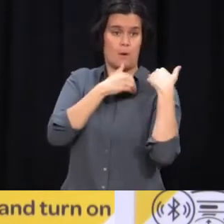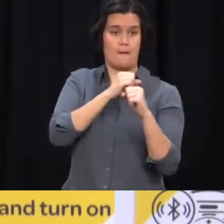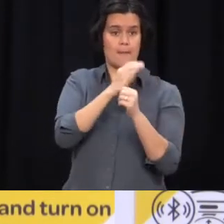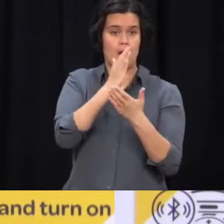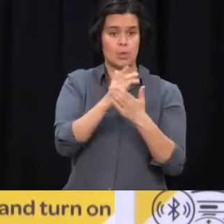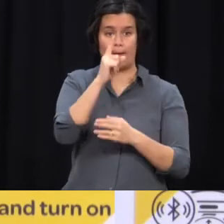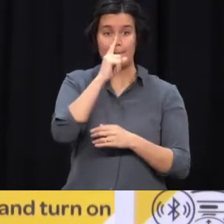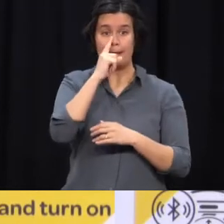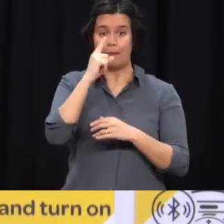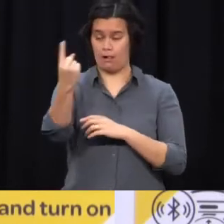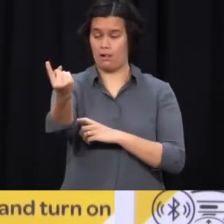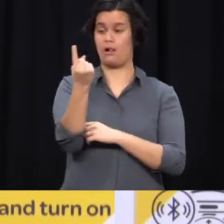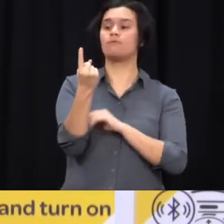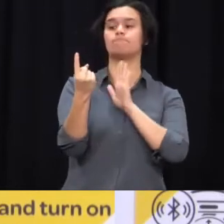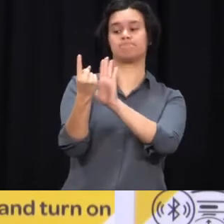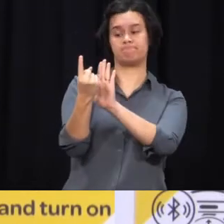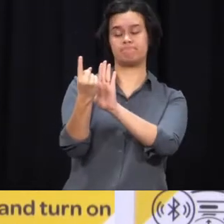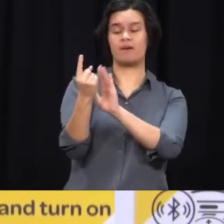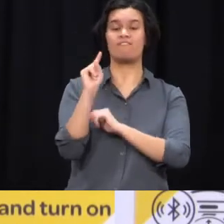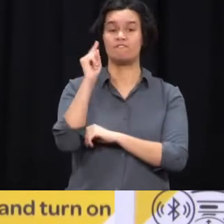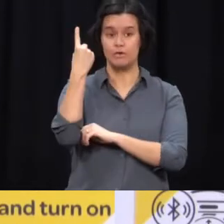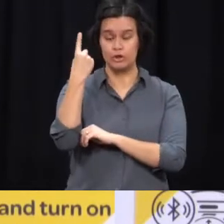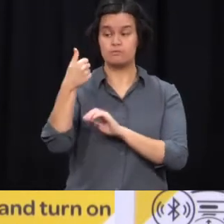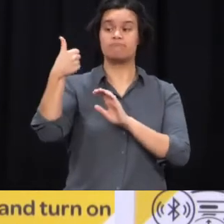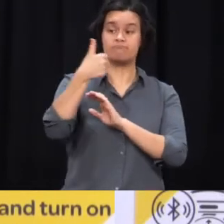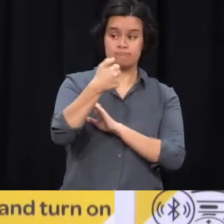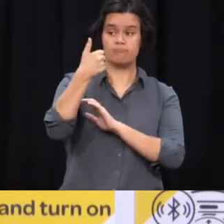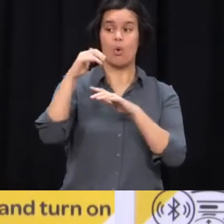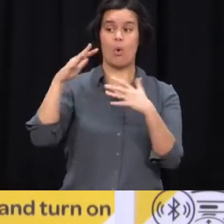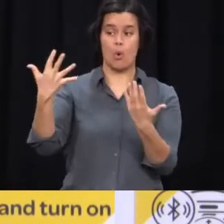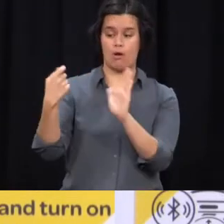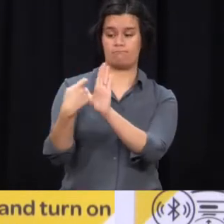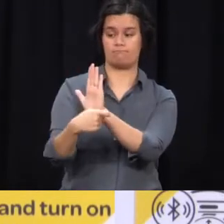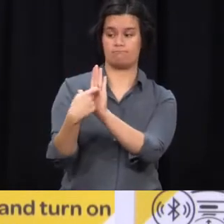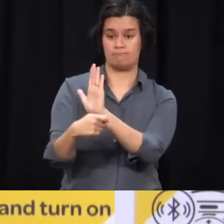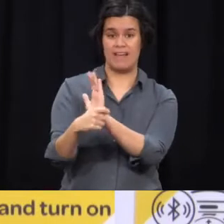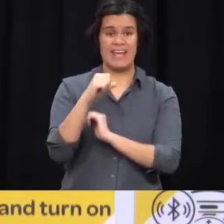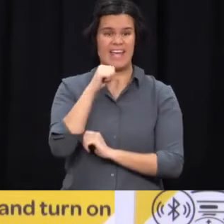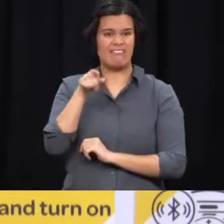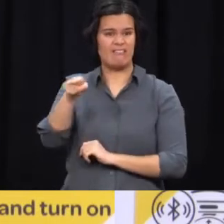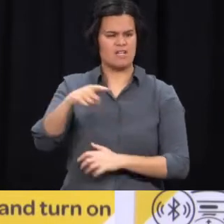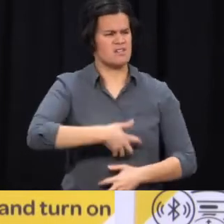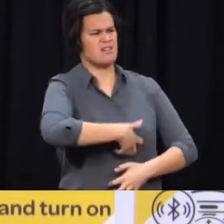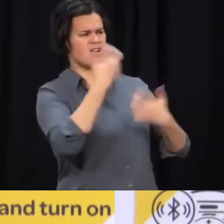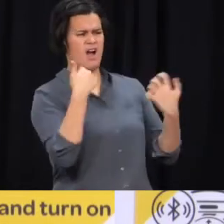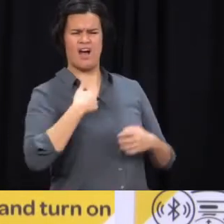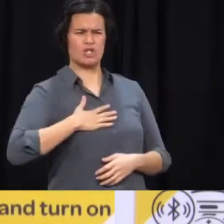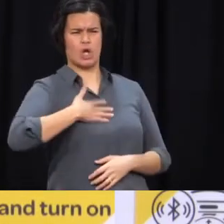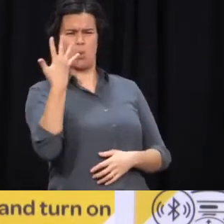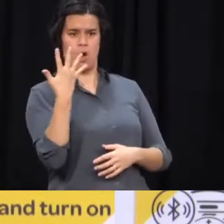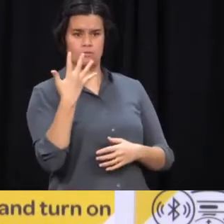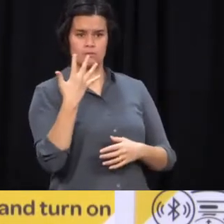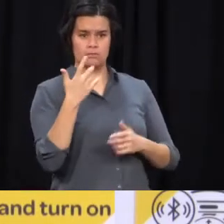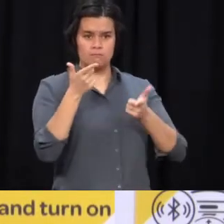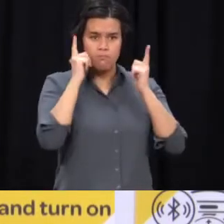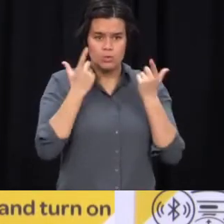we are asking more of businesses here. But I think the feedback we've had from them is that they are eager to get some clarity around this.